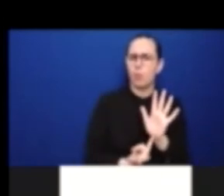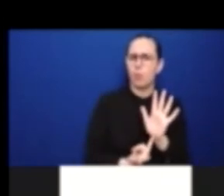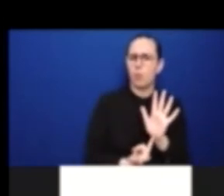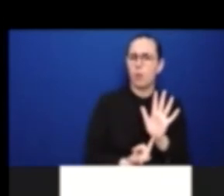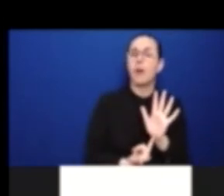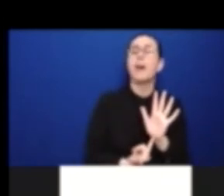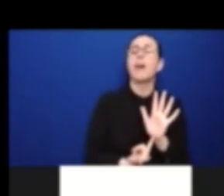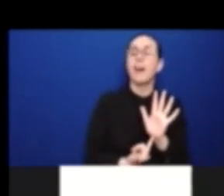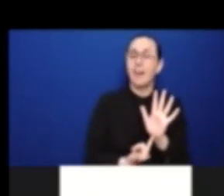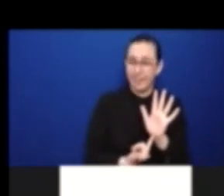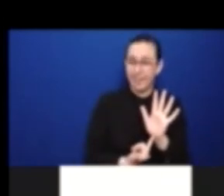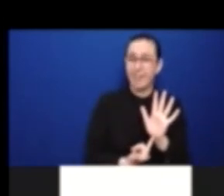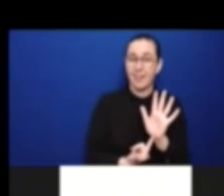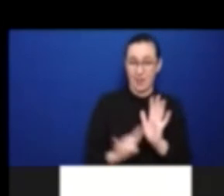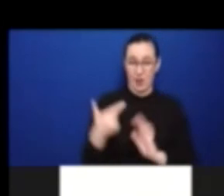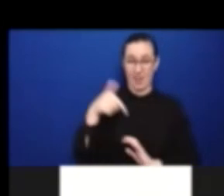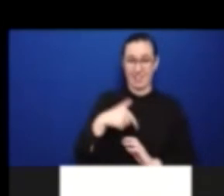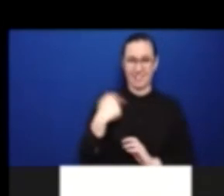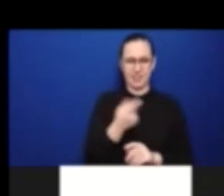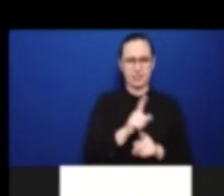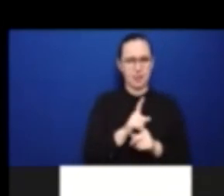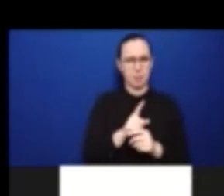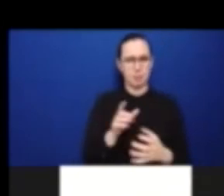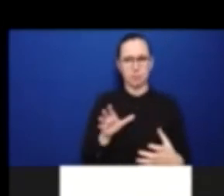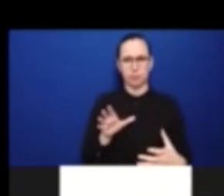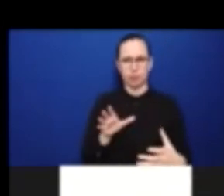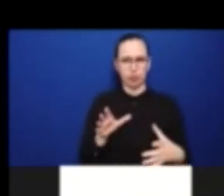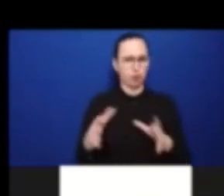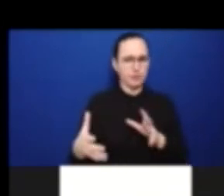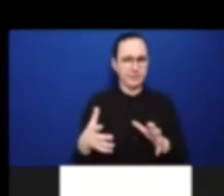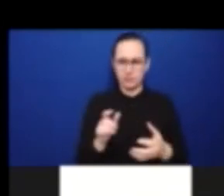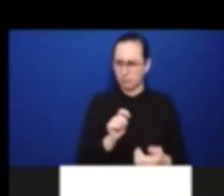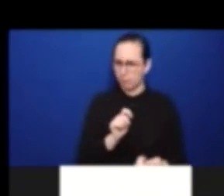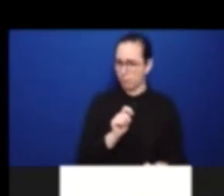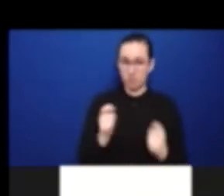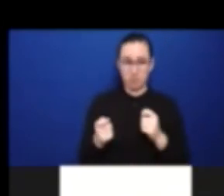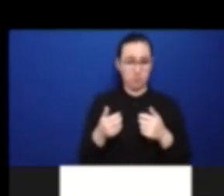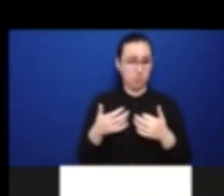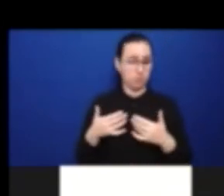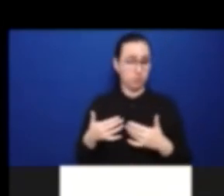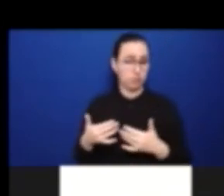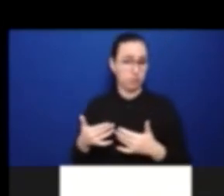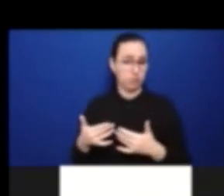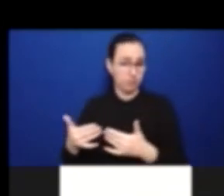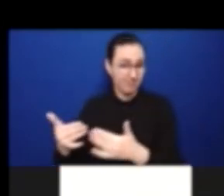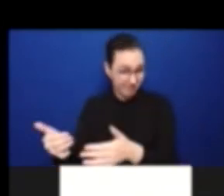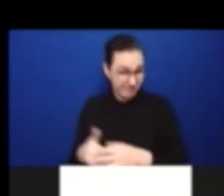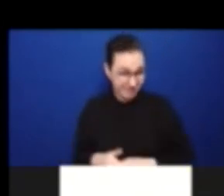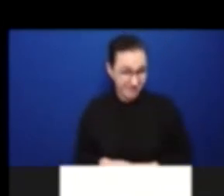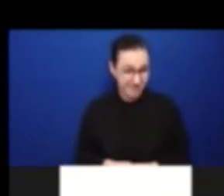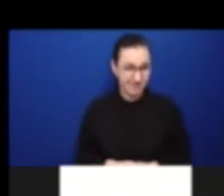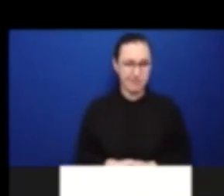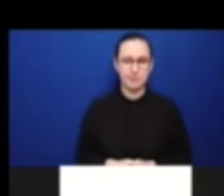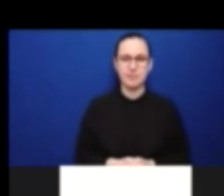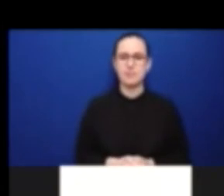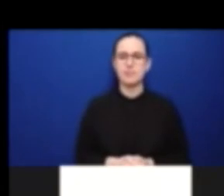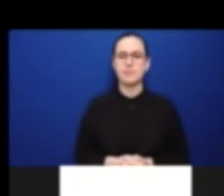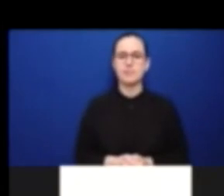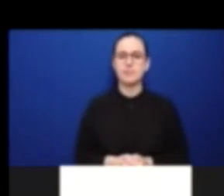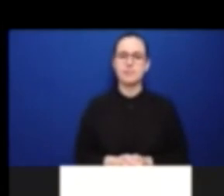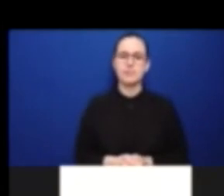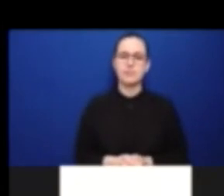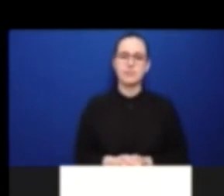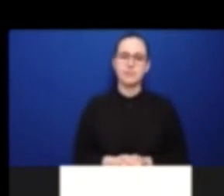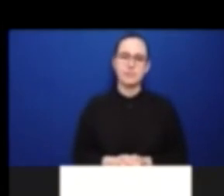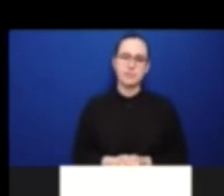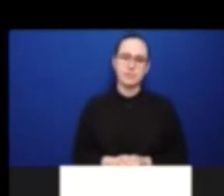shift that took place in the process. And I think that, you know, as someone who's been very close to